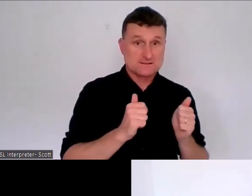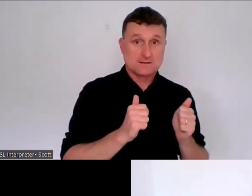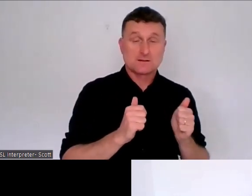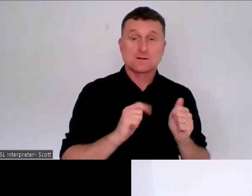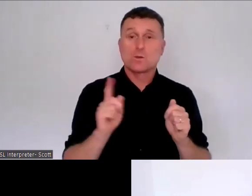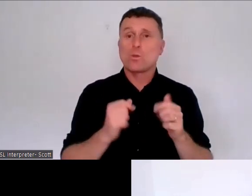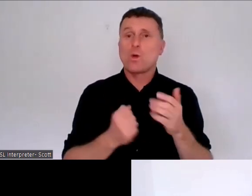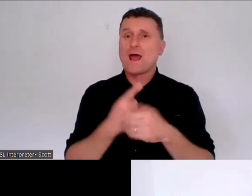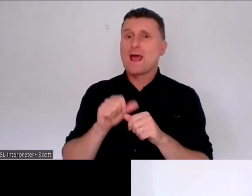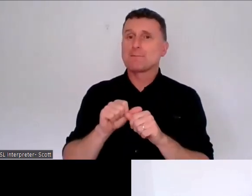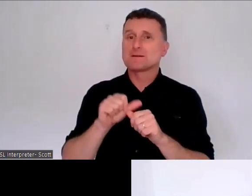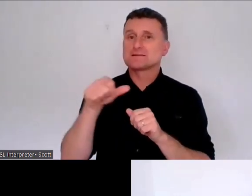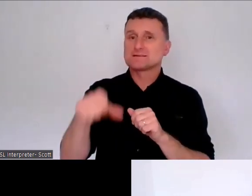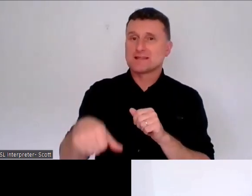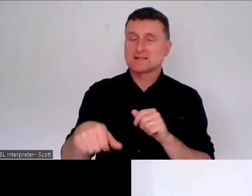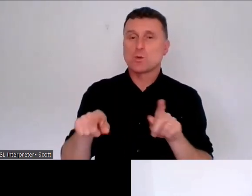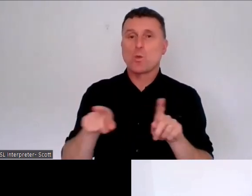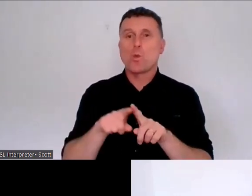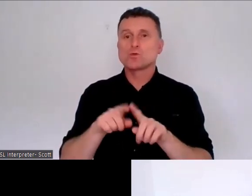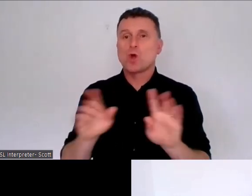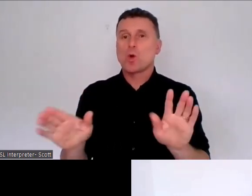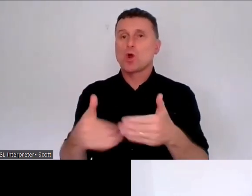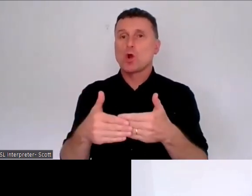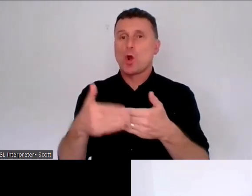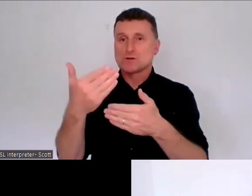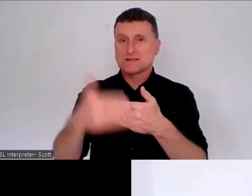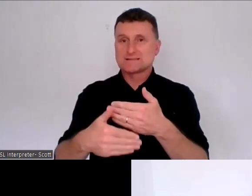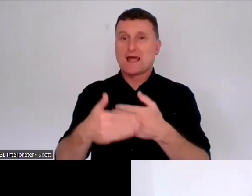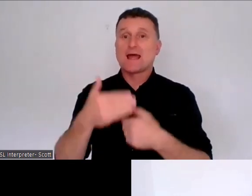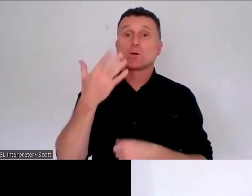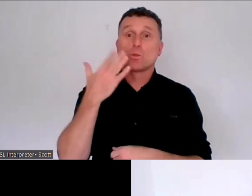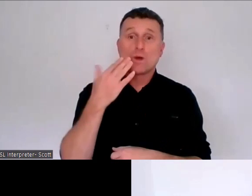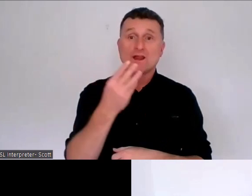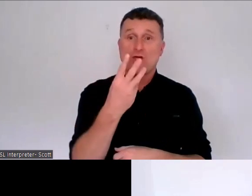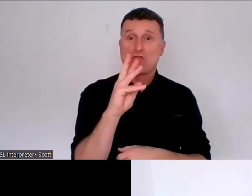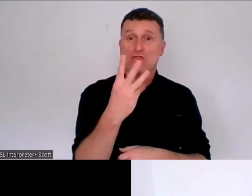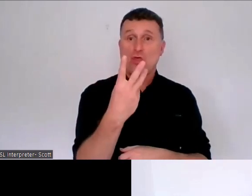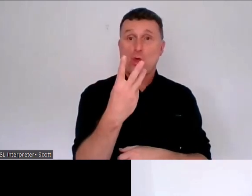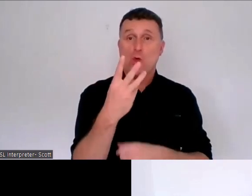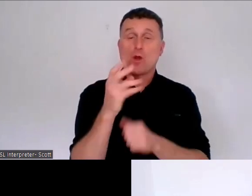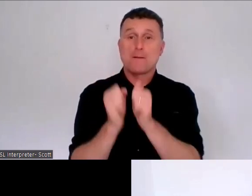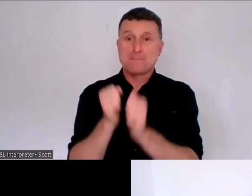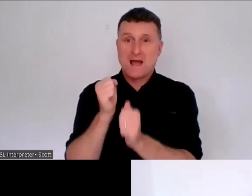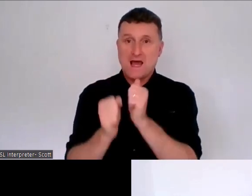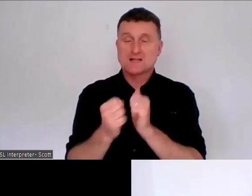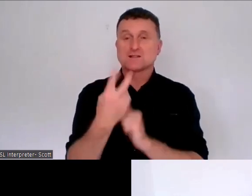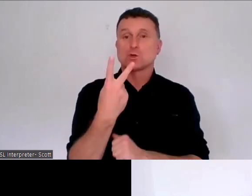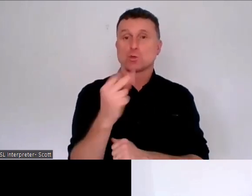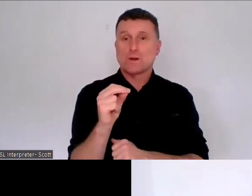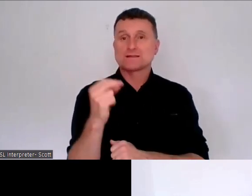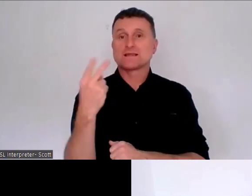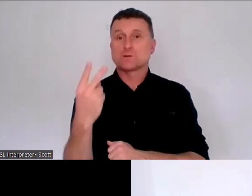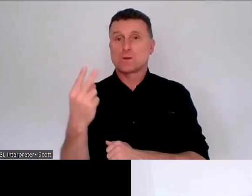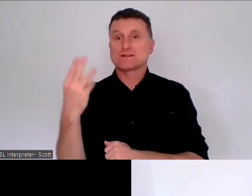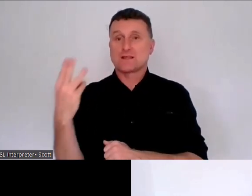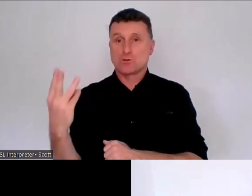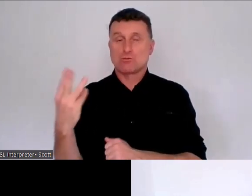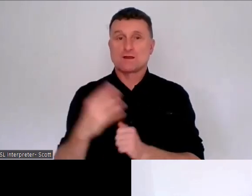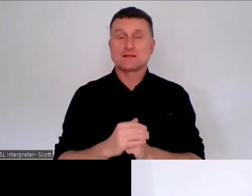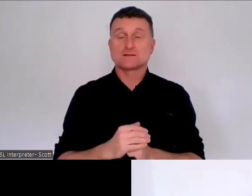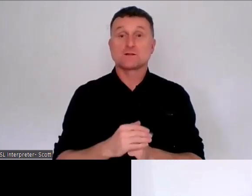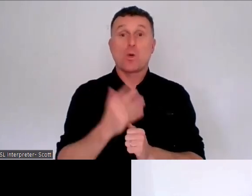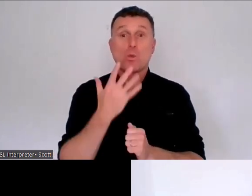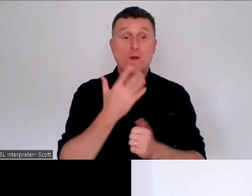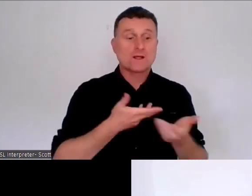date for submissions is the 3rd of March 2023. So once consultation closes,